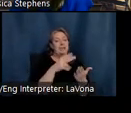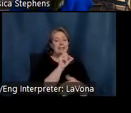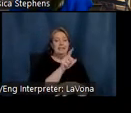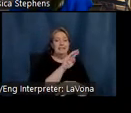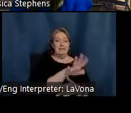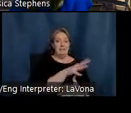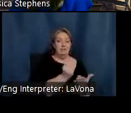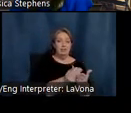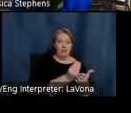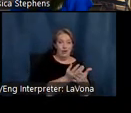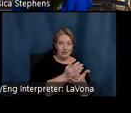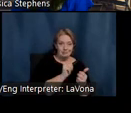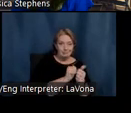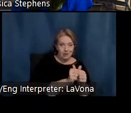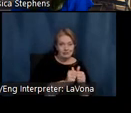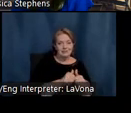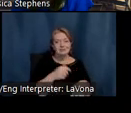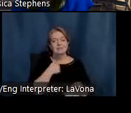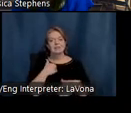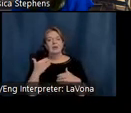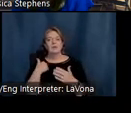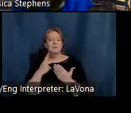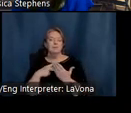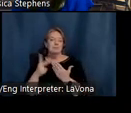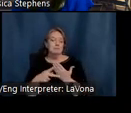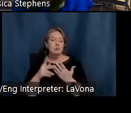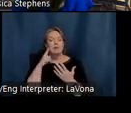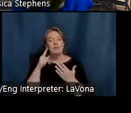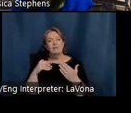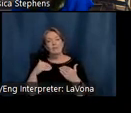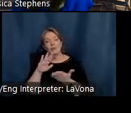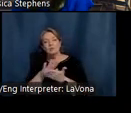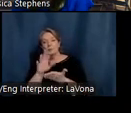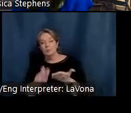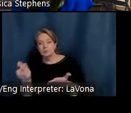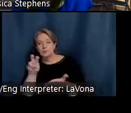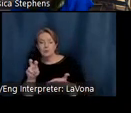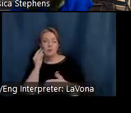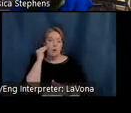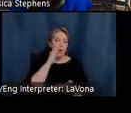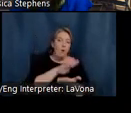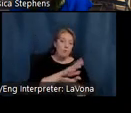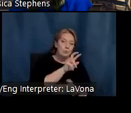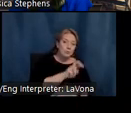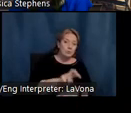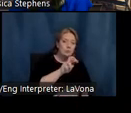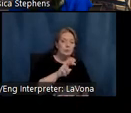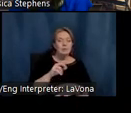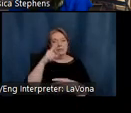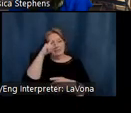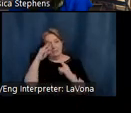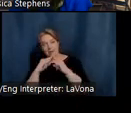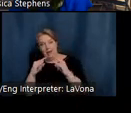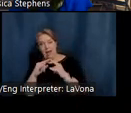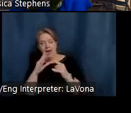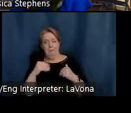programming includes school tours, homeschool Thursdays, summer camps, and our early childhood